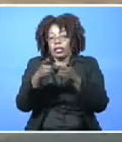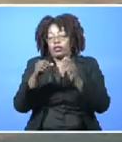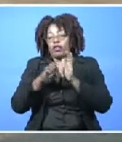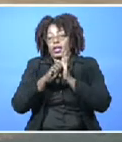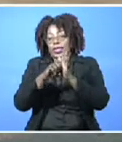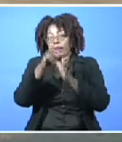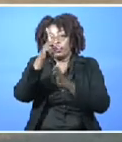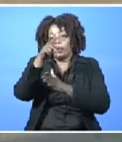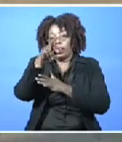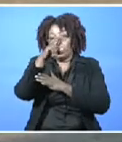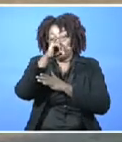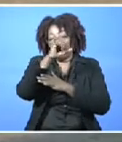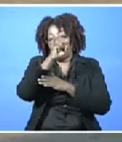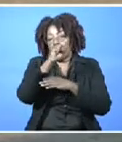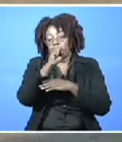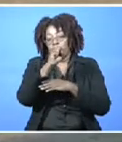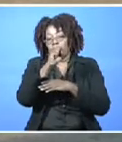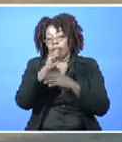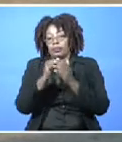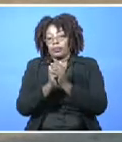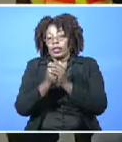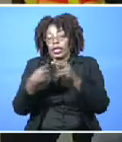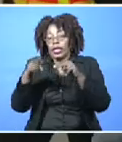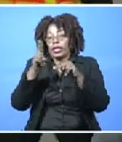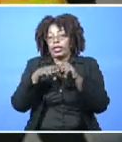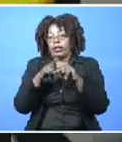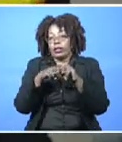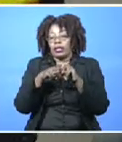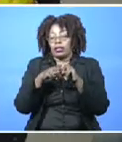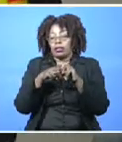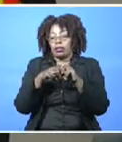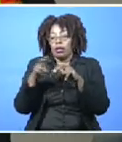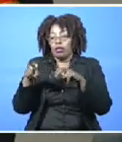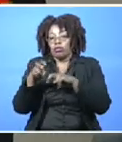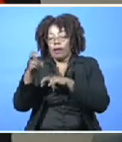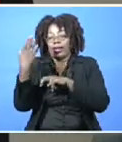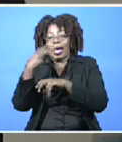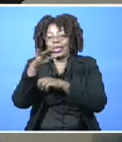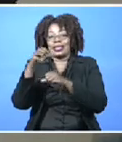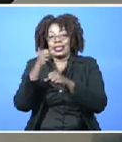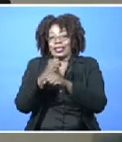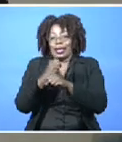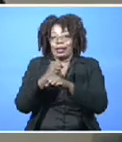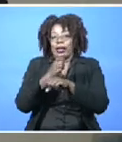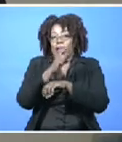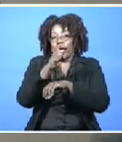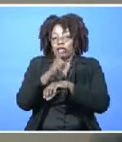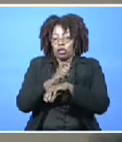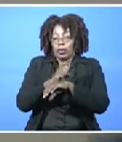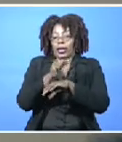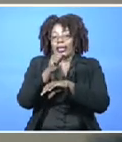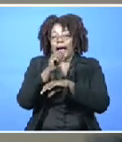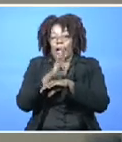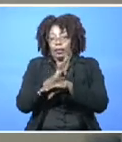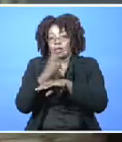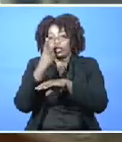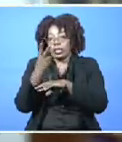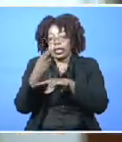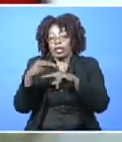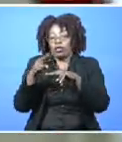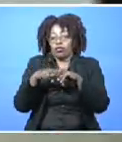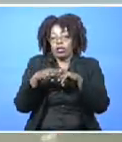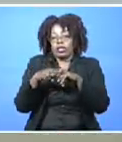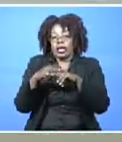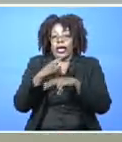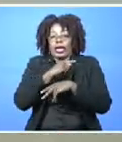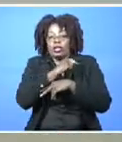Meantime, the stars of increased Family Island travel last year, Exuma and Abaco, are scheduled to see a tourism upgrade